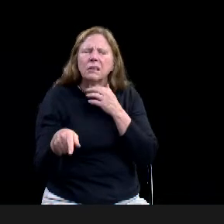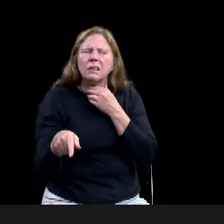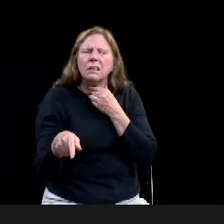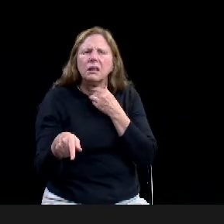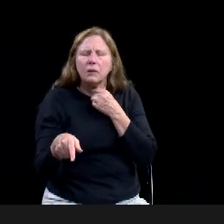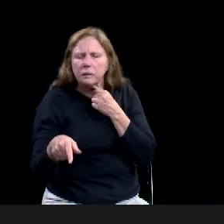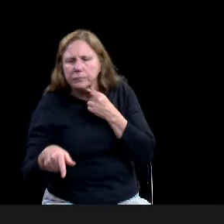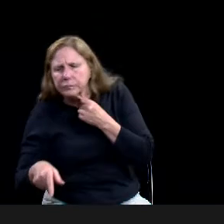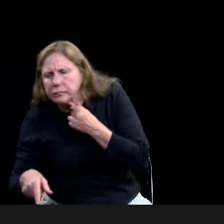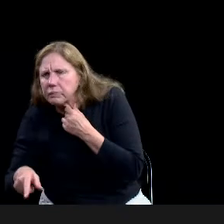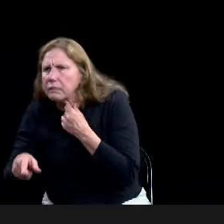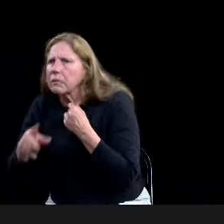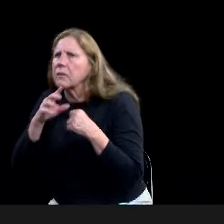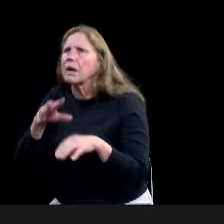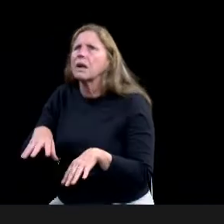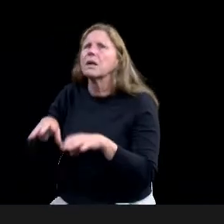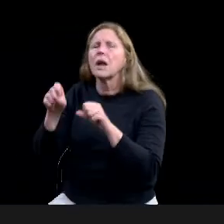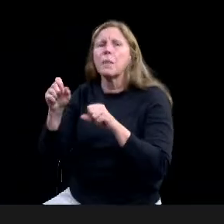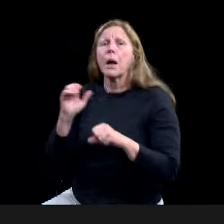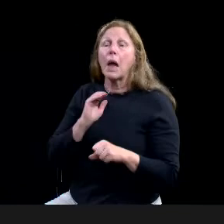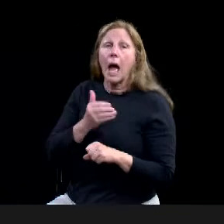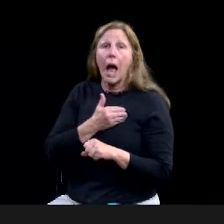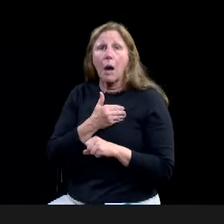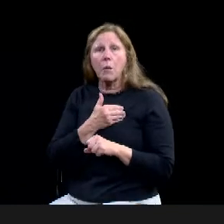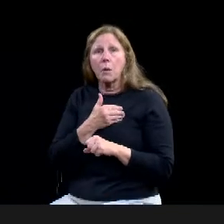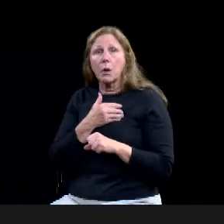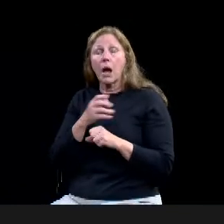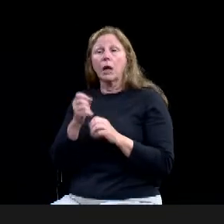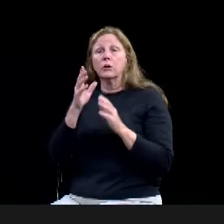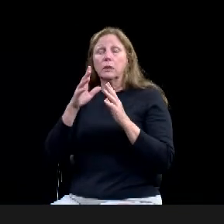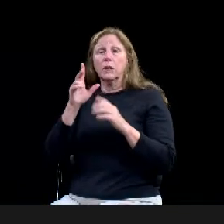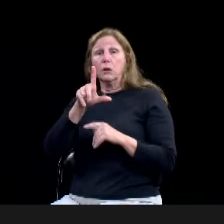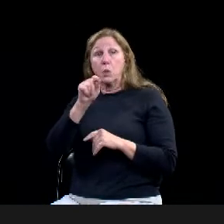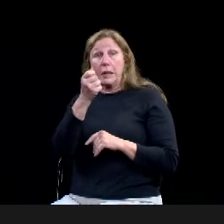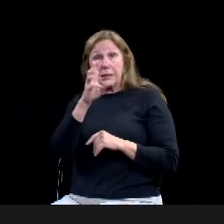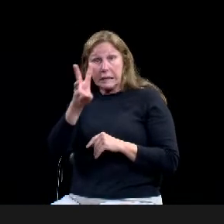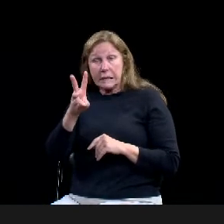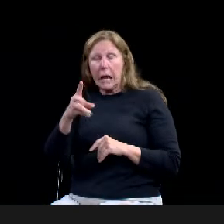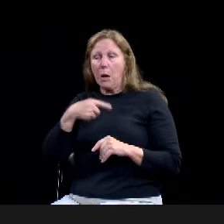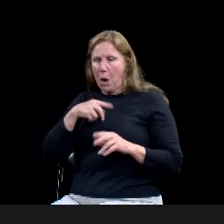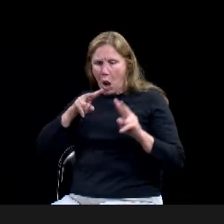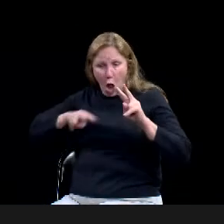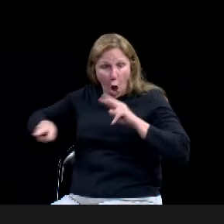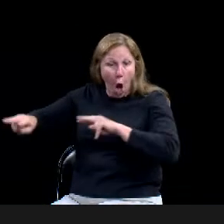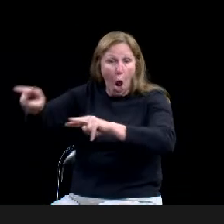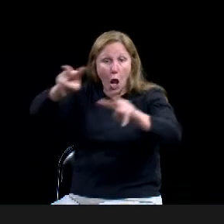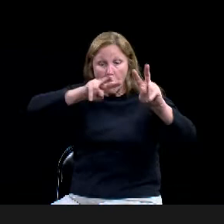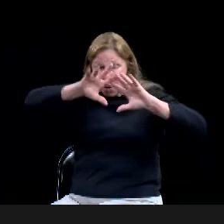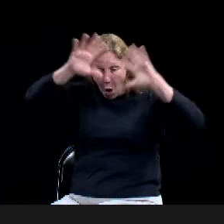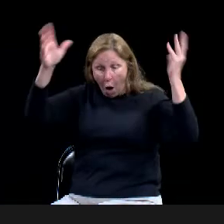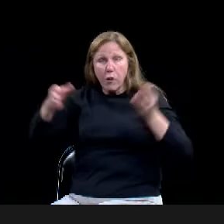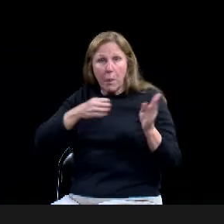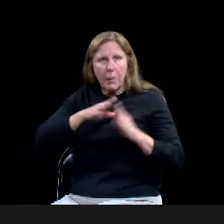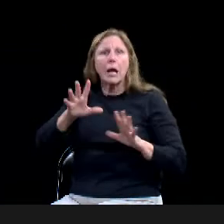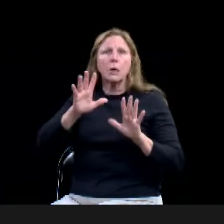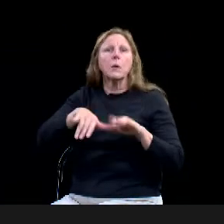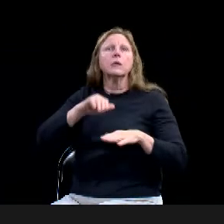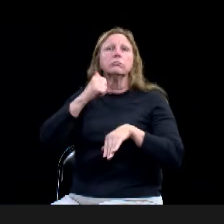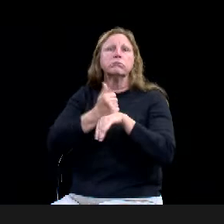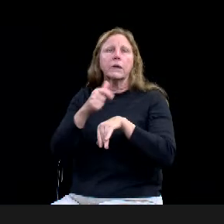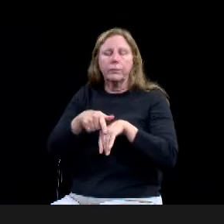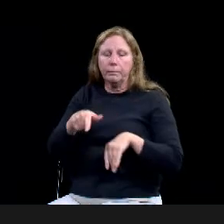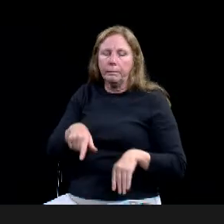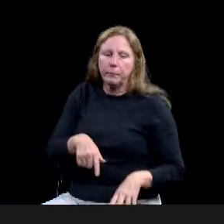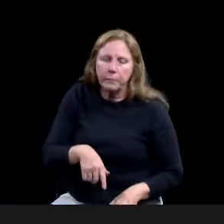and even, I was just having a conversation with a separate organization about, uh, uh, you know, plans and how they go and if they're still